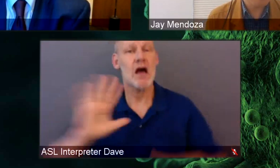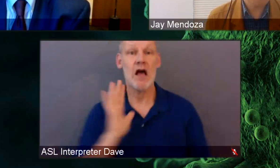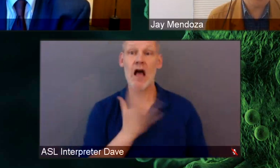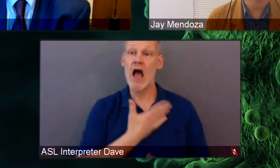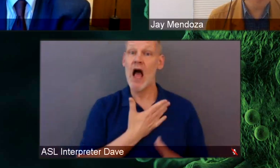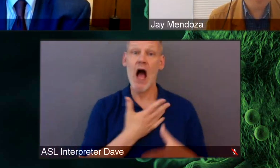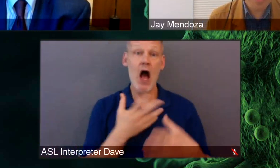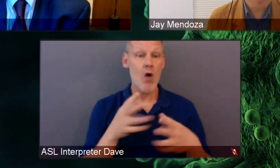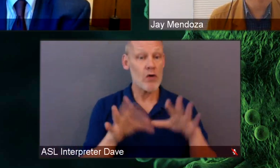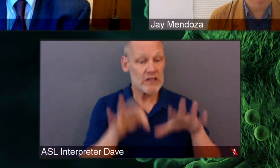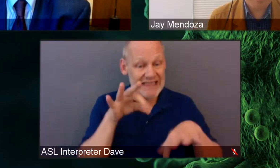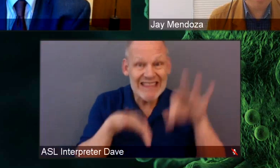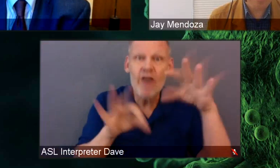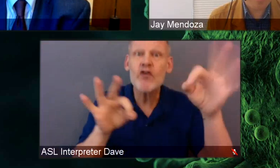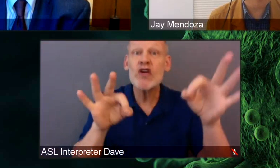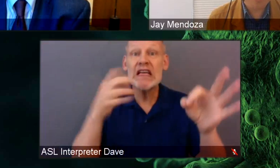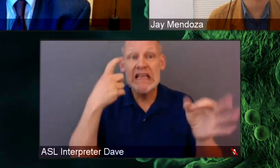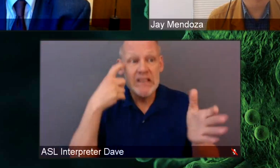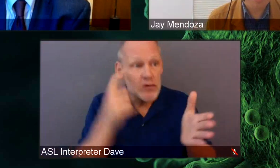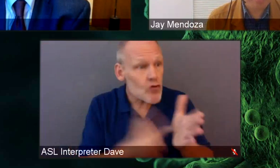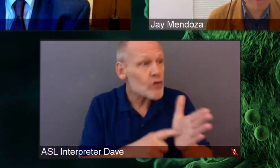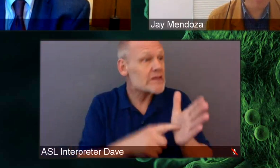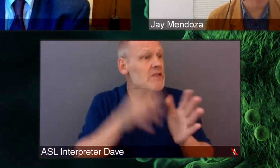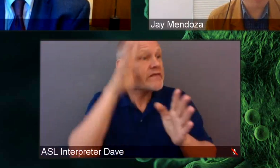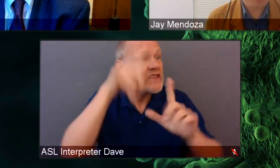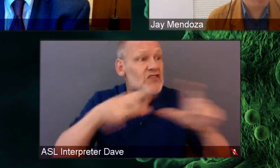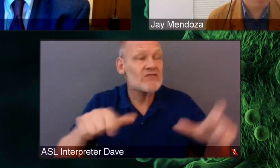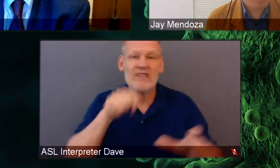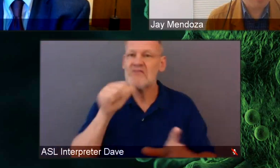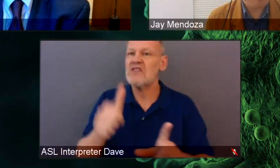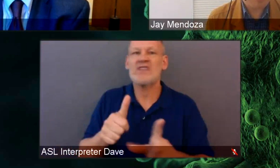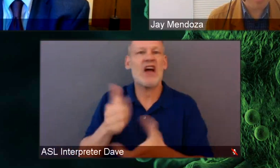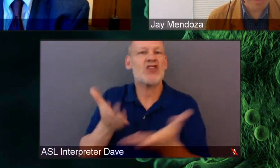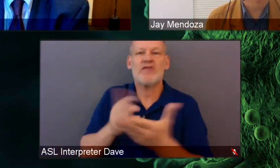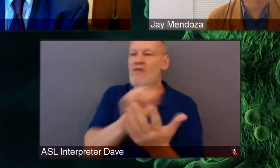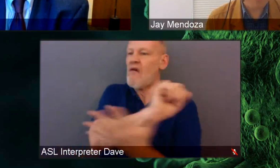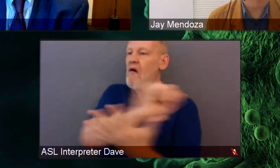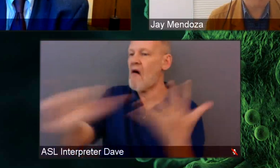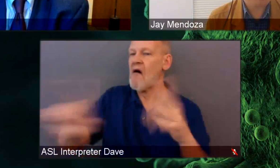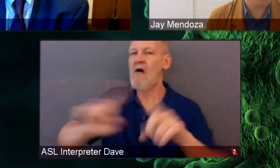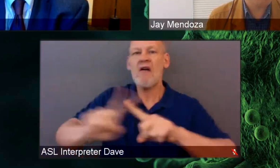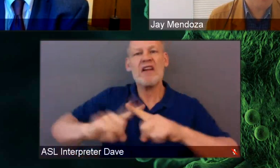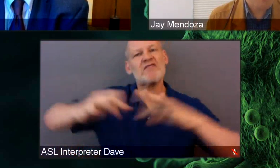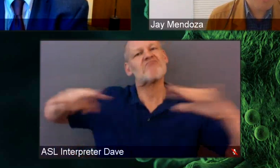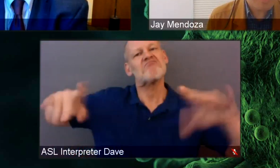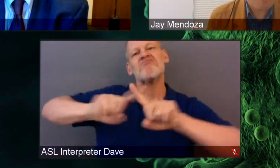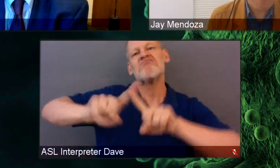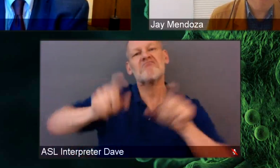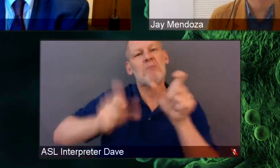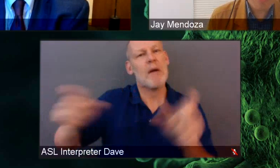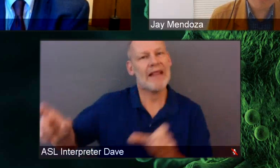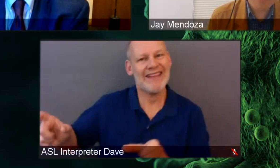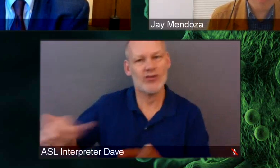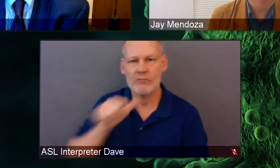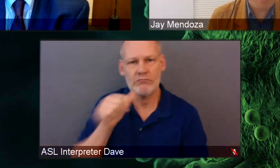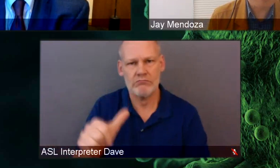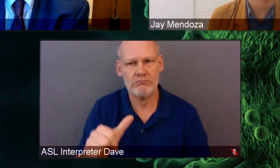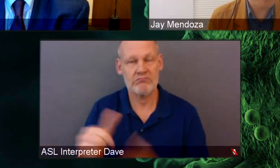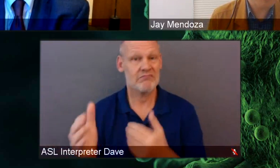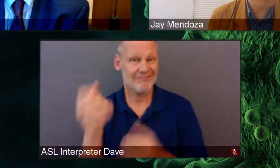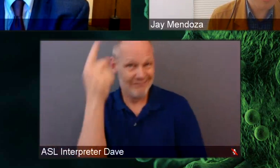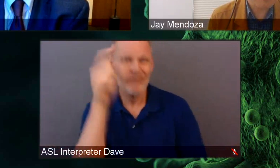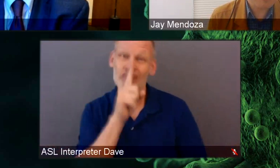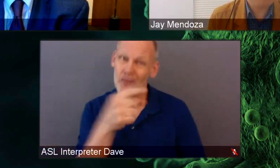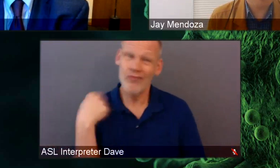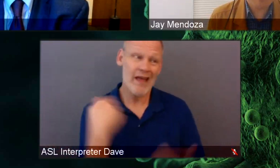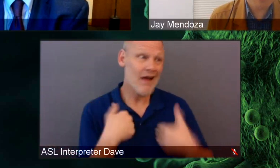underserved by our healthcare system and our research, our great research system, as well as we are, you know,